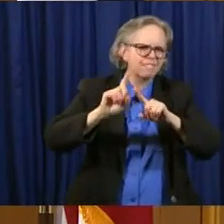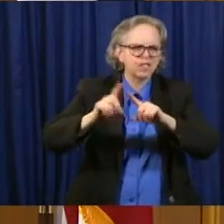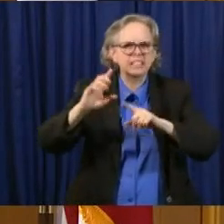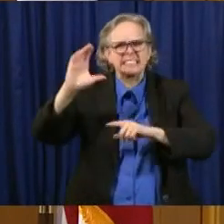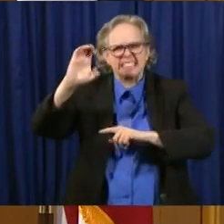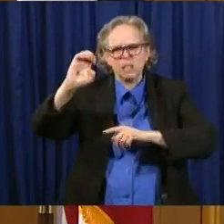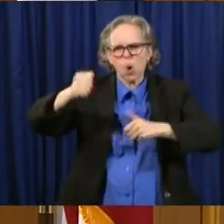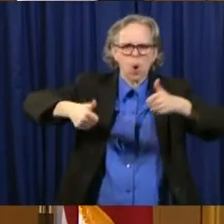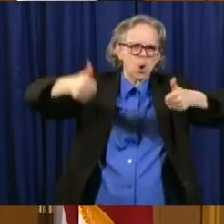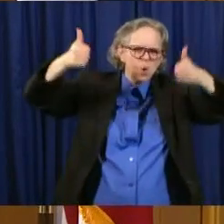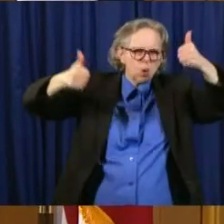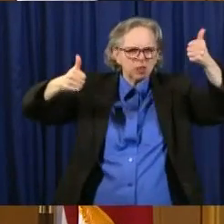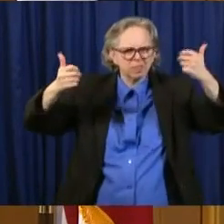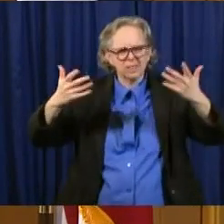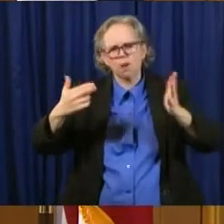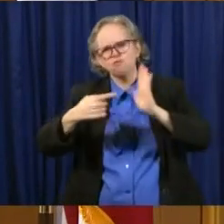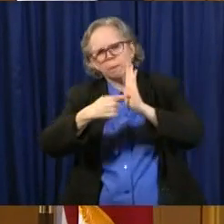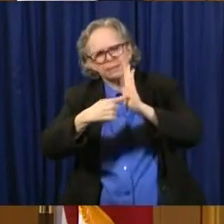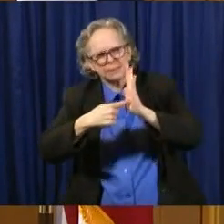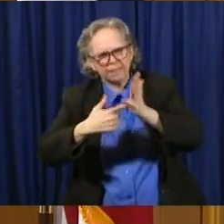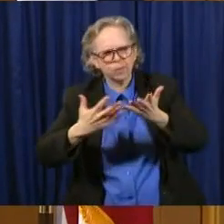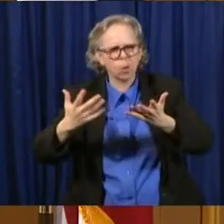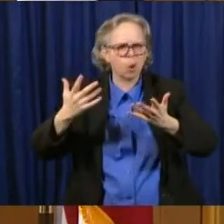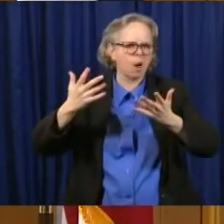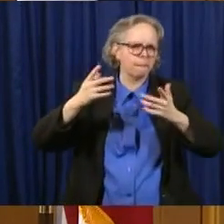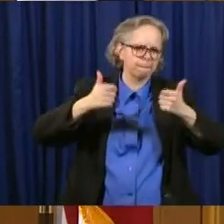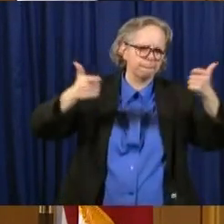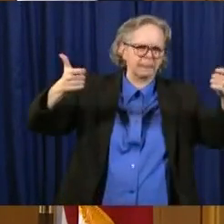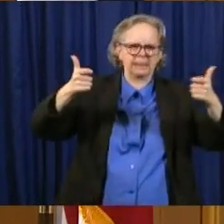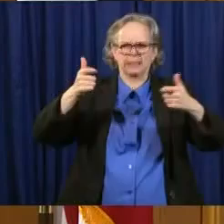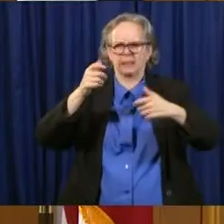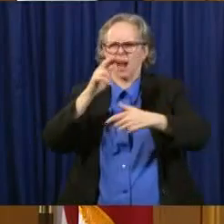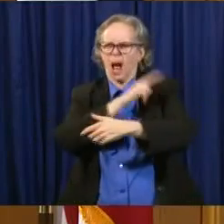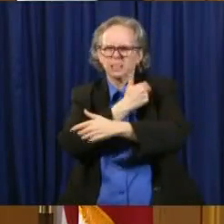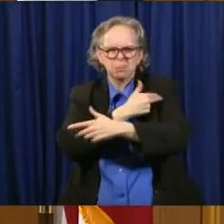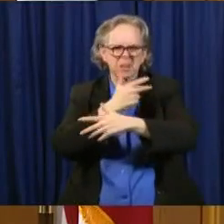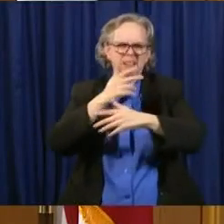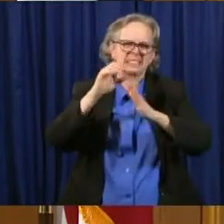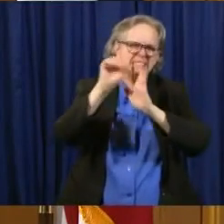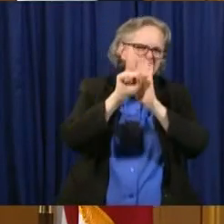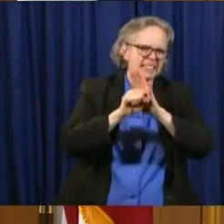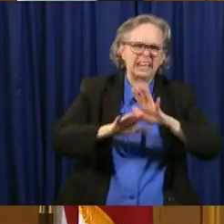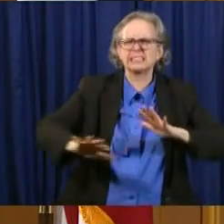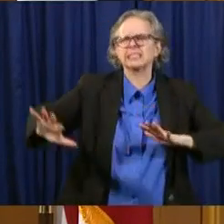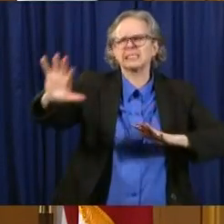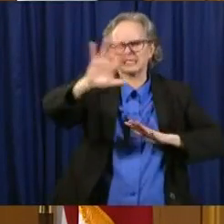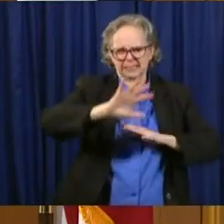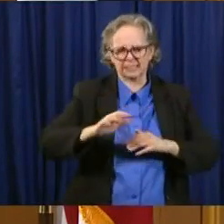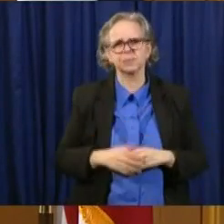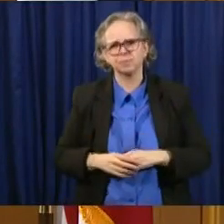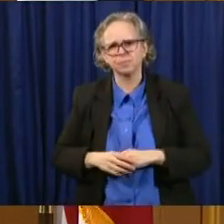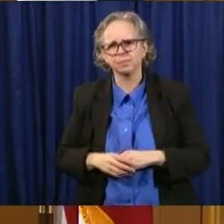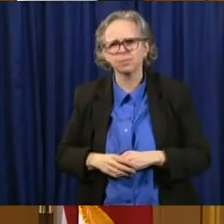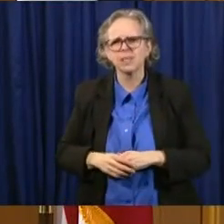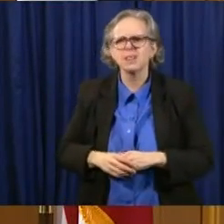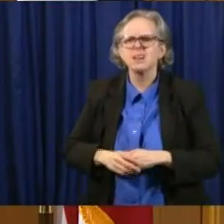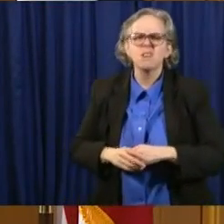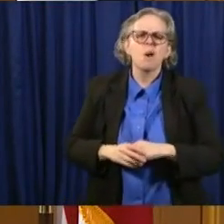representatives of major hospitals around the state. Um, and want to go back for a moment, uh,